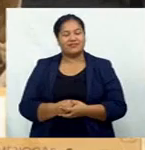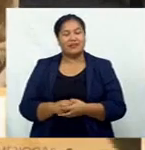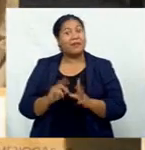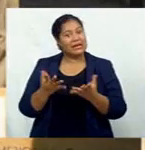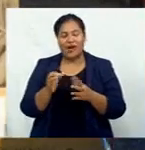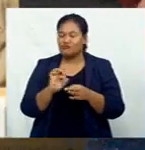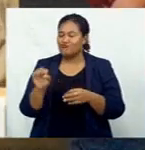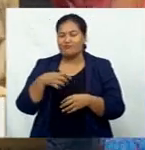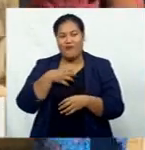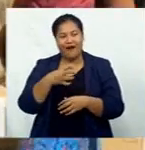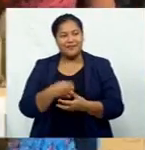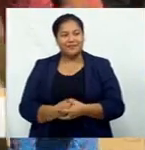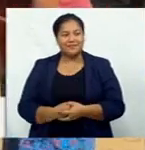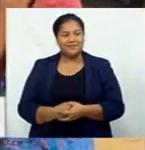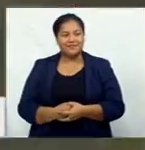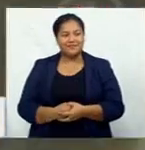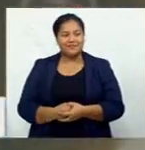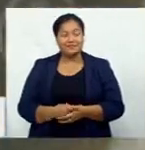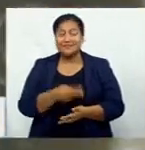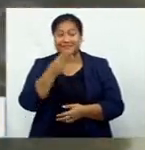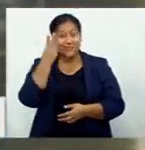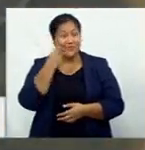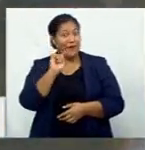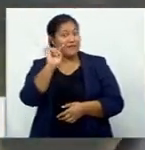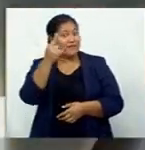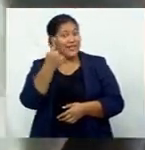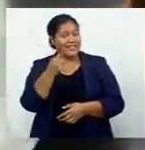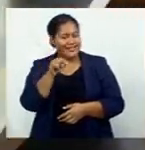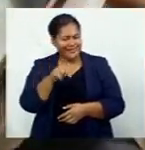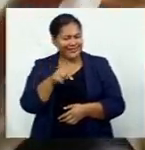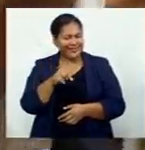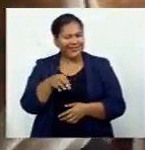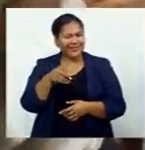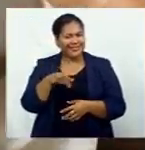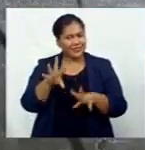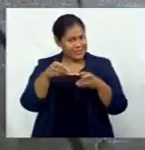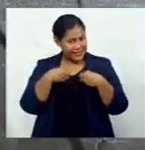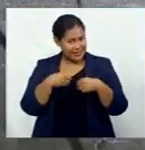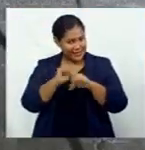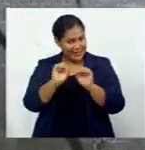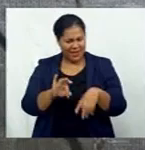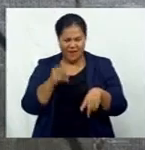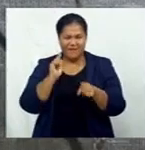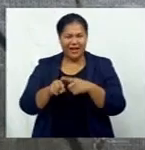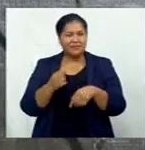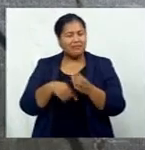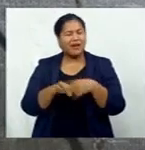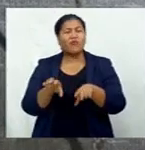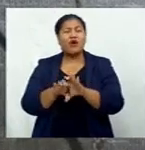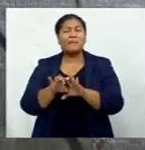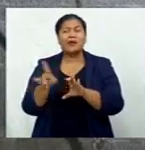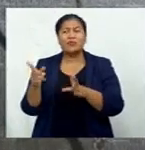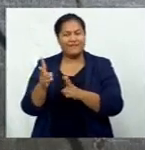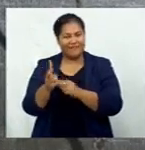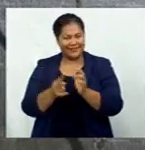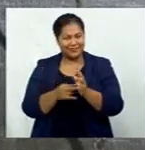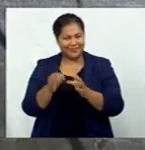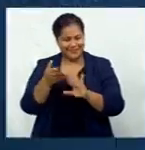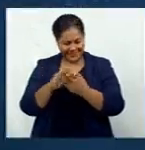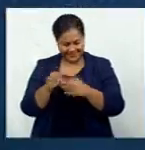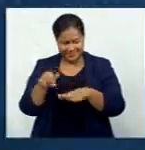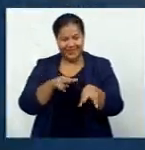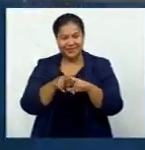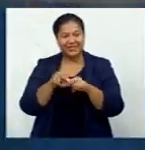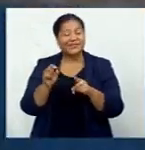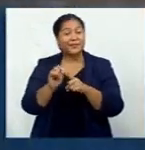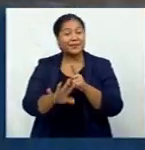Rangate is the first in Madhuata to invest in this system that's fast becoming common in rural communities in Fiji and the Pacific